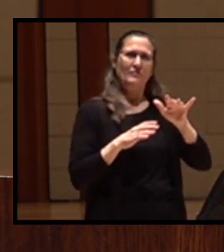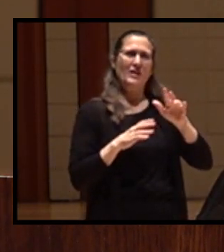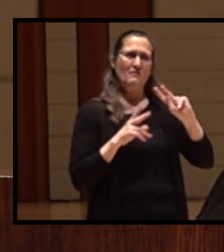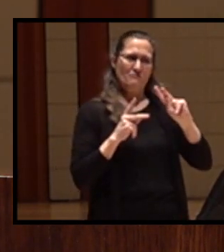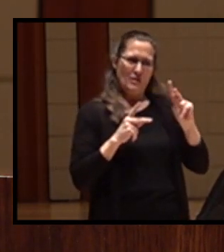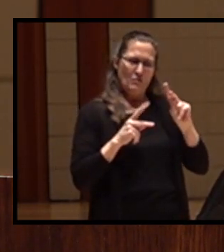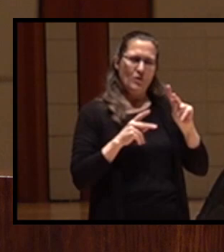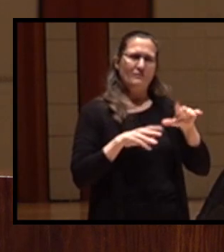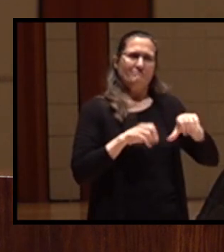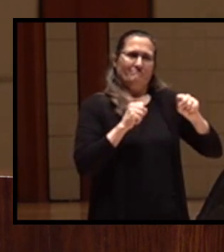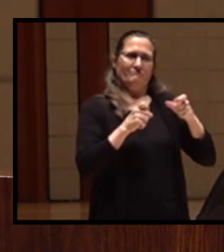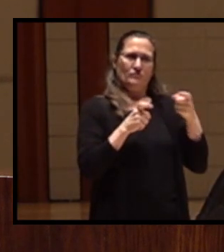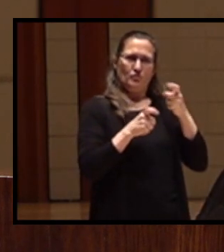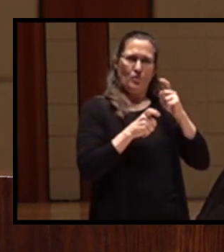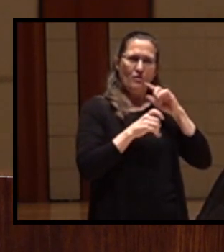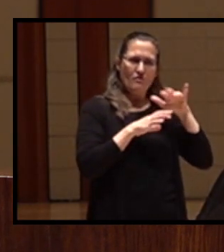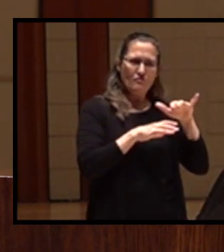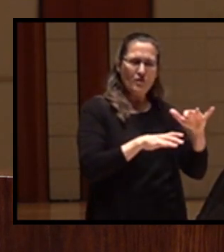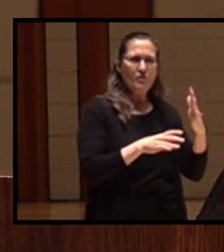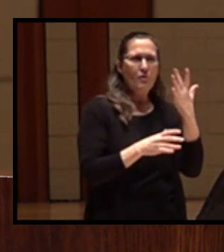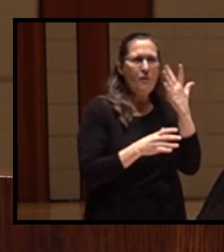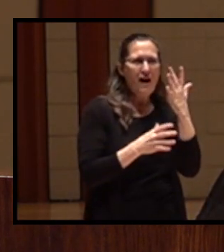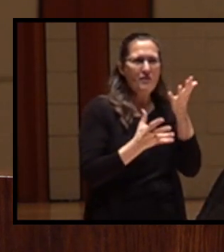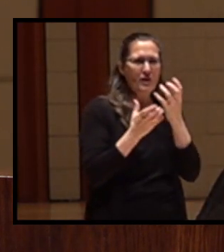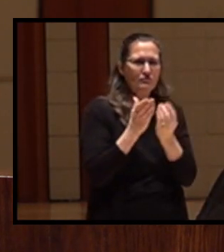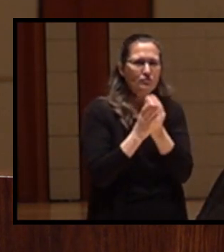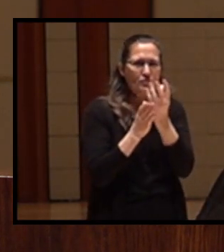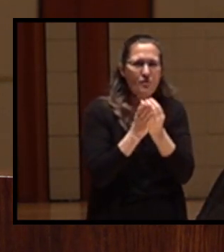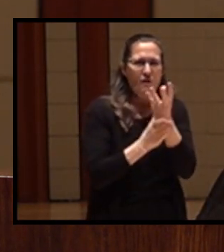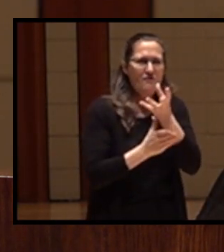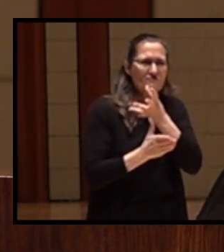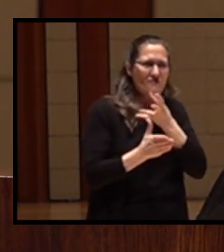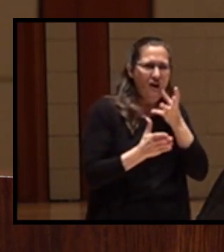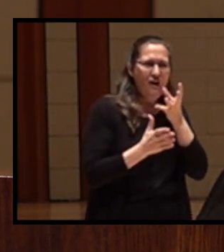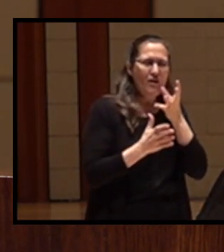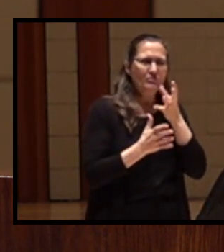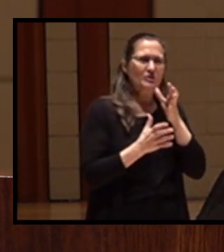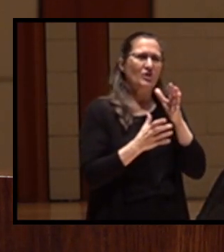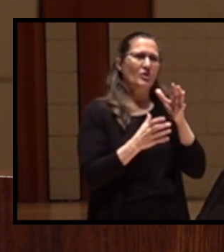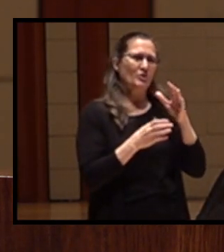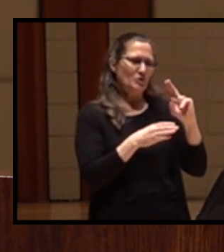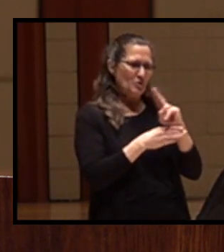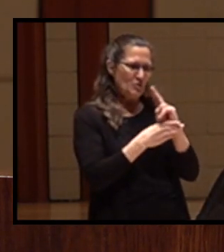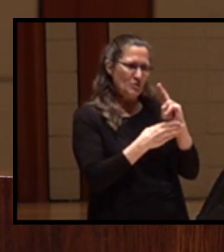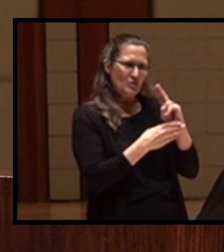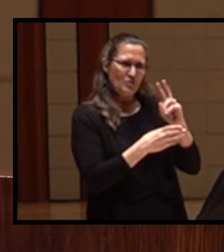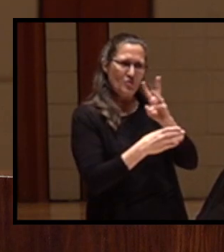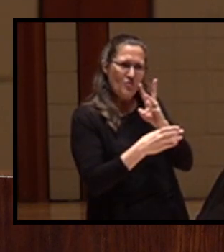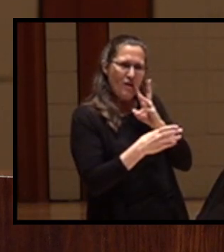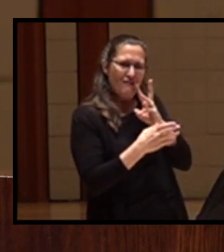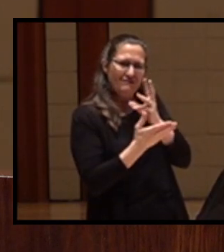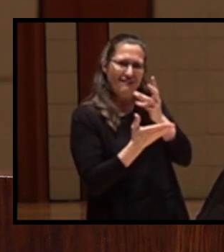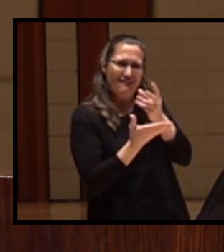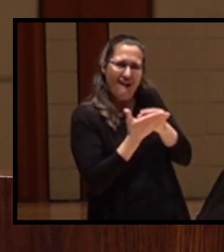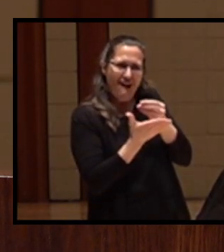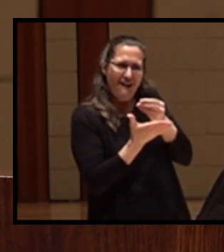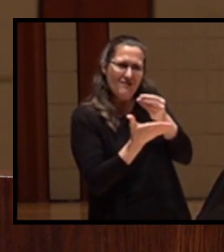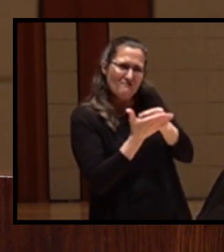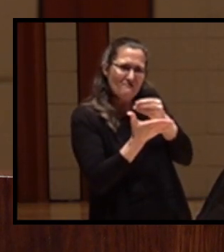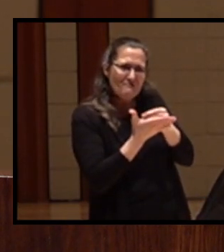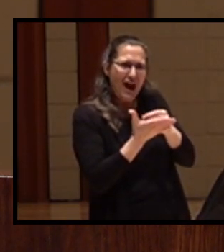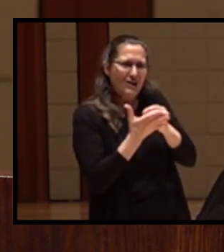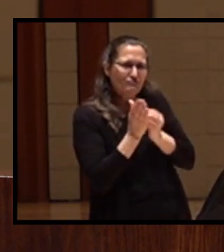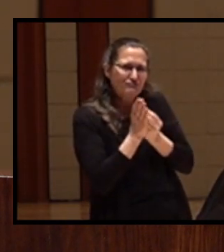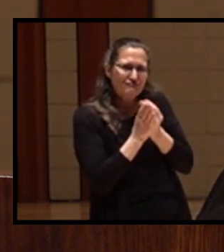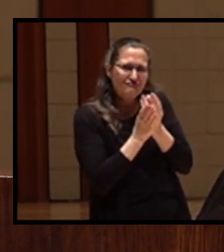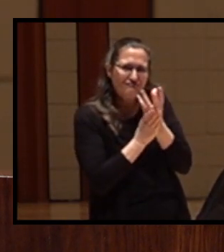dams for irrigation to support agriculture. Water was treated as a tool for economic development to encourage settlement